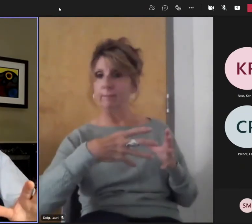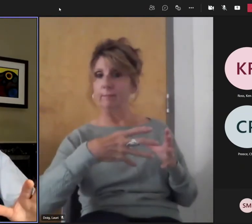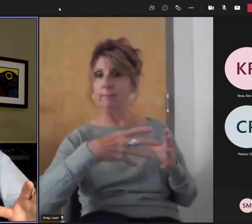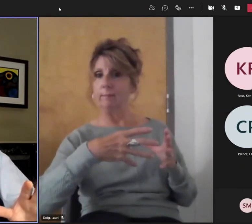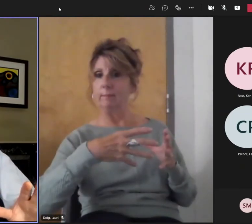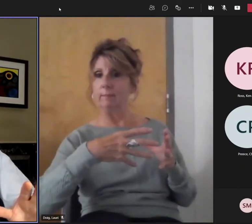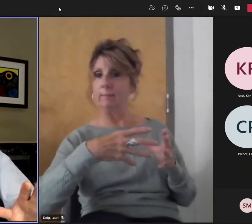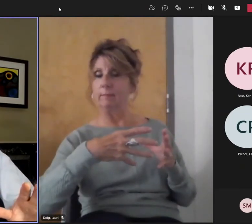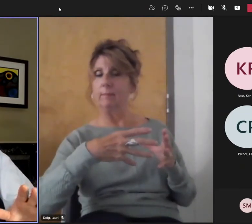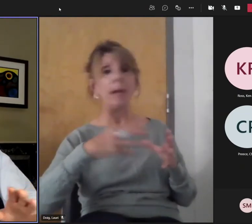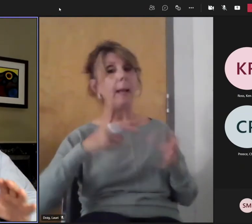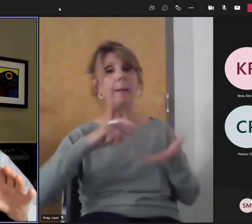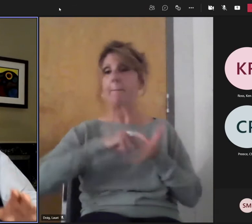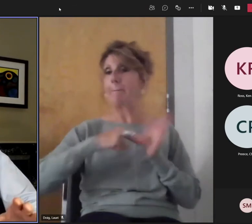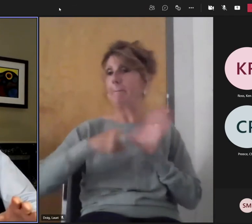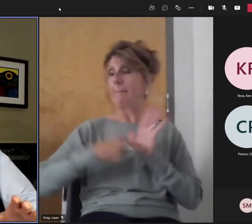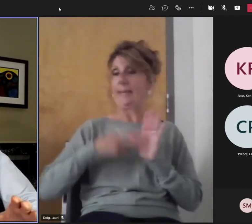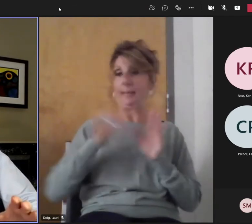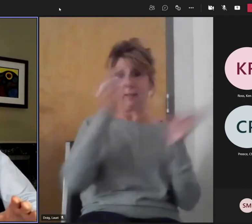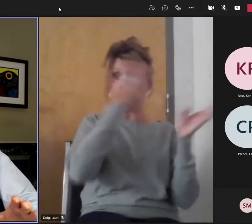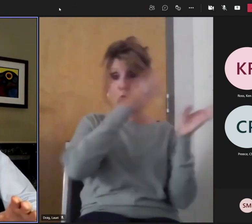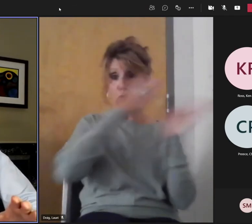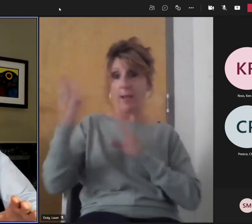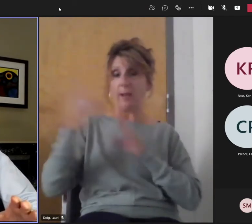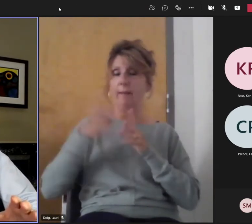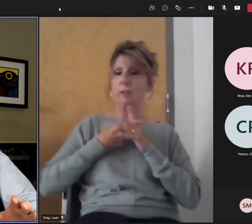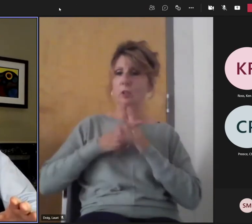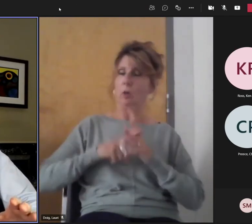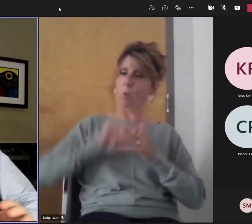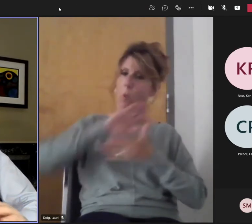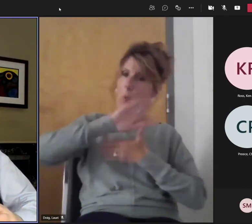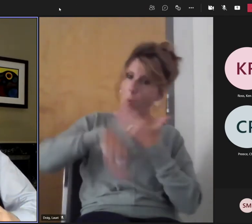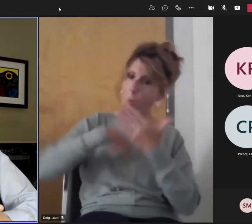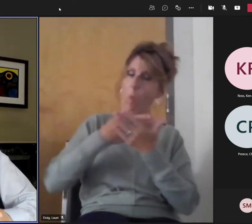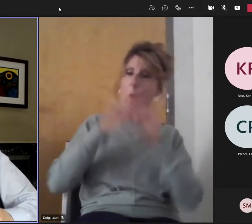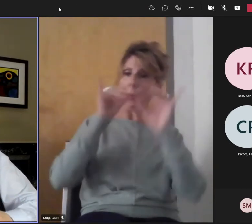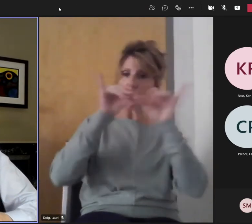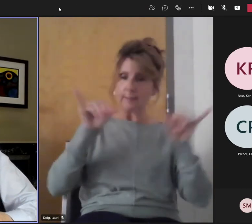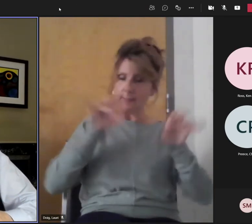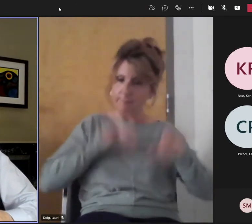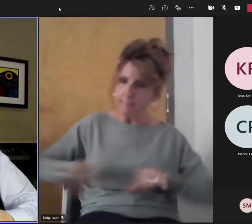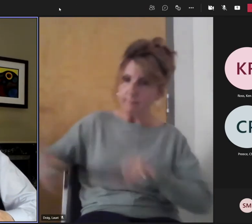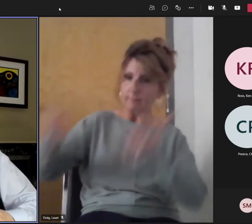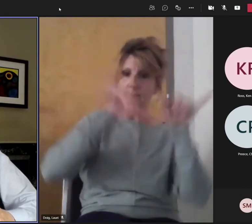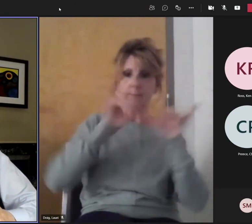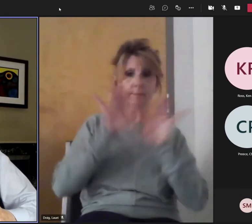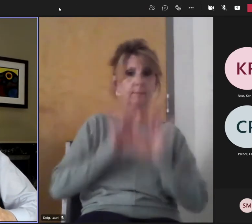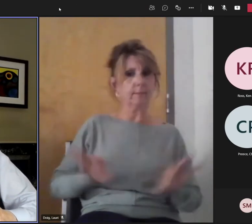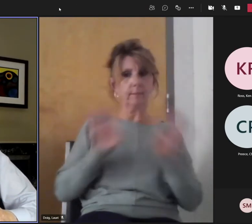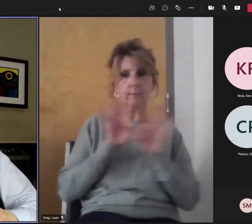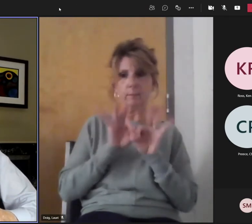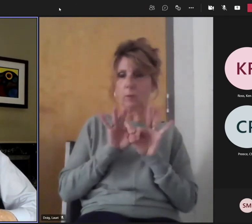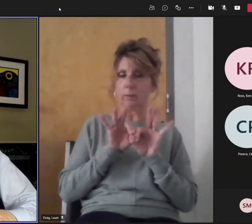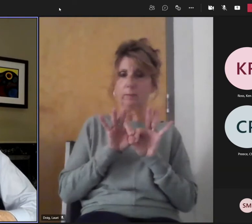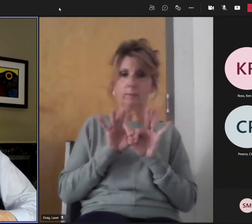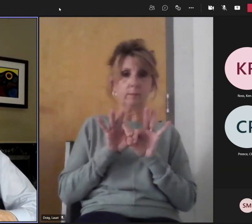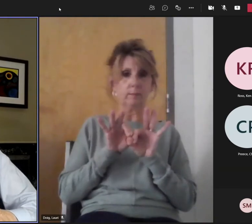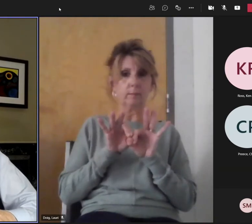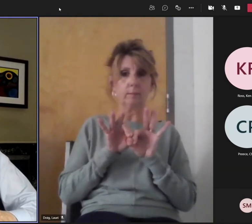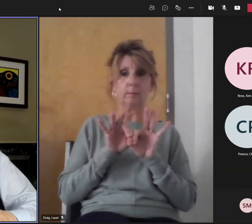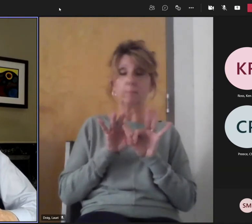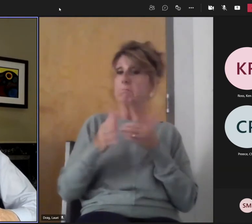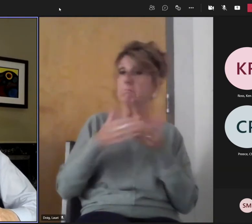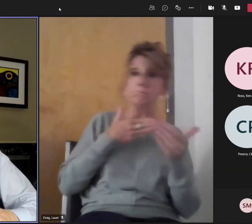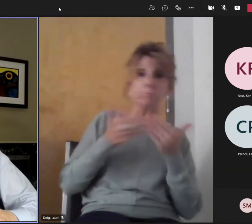the whole system strategy. You can start with pieces, as they did. But you, there's no preference to start with